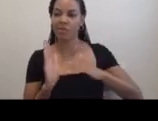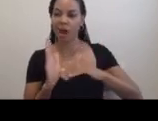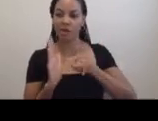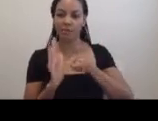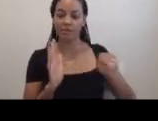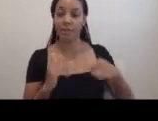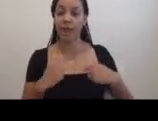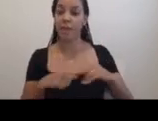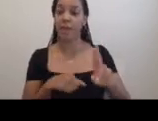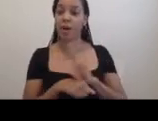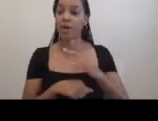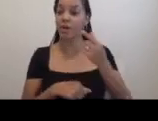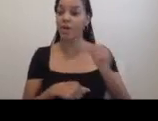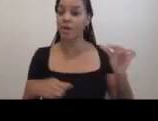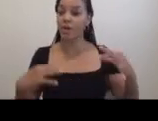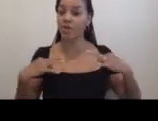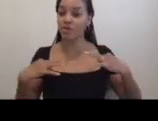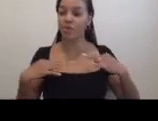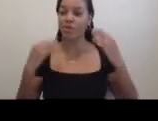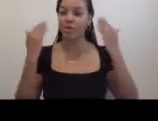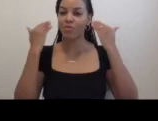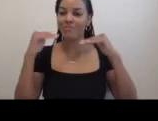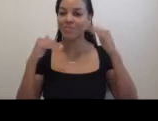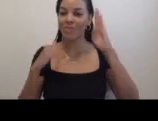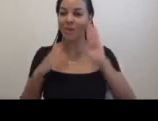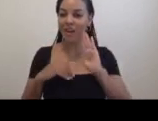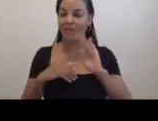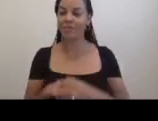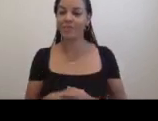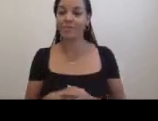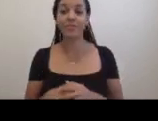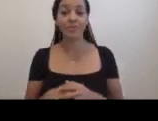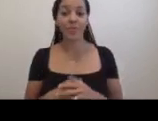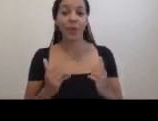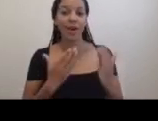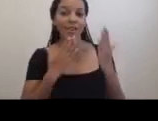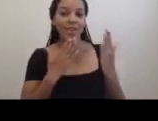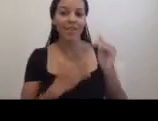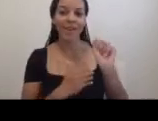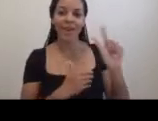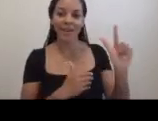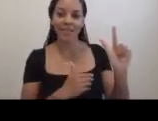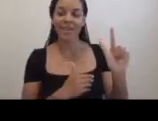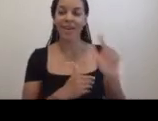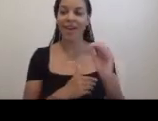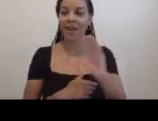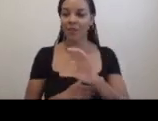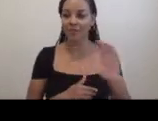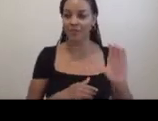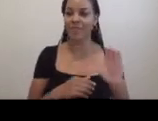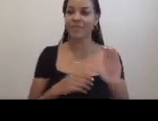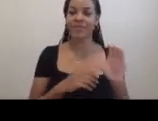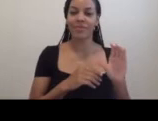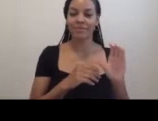green shirt and have brown short hair. With that, I'd like to thank our ASL and closed captioning interpreters,